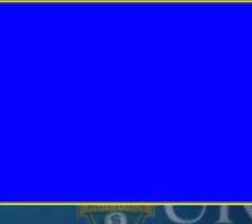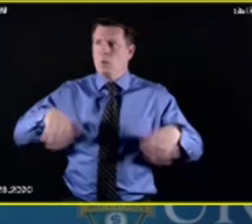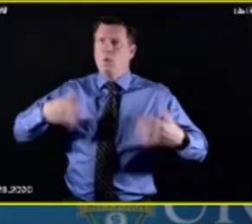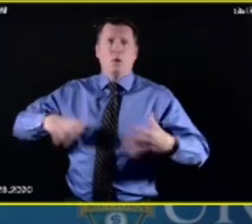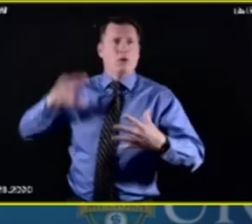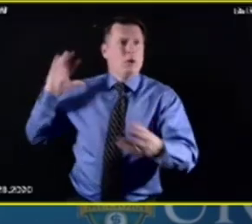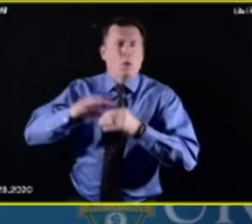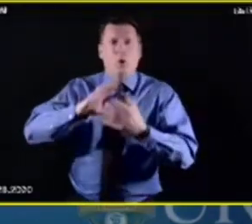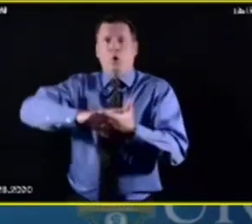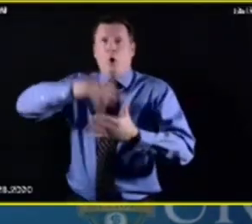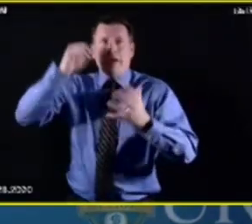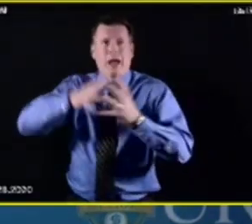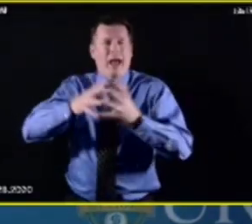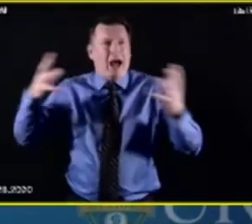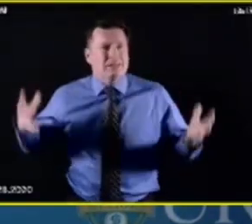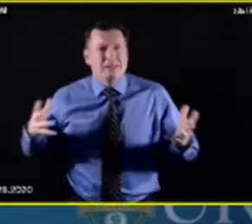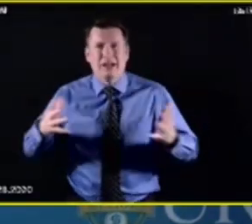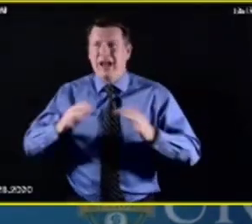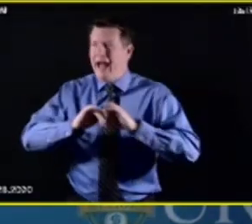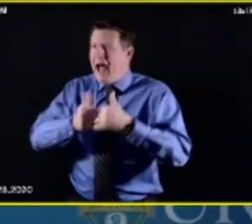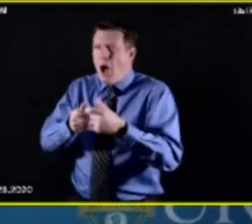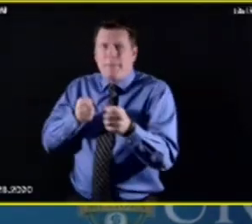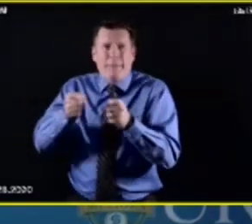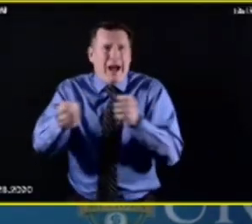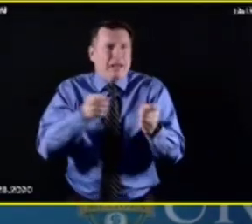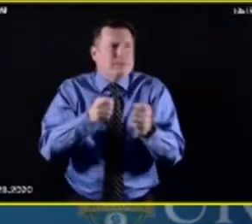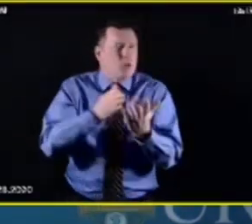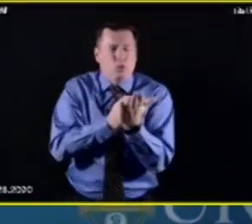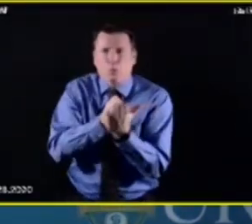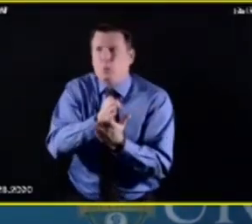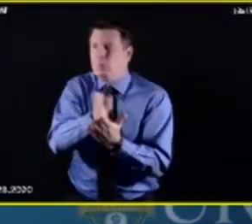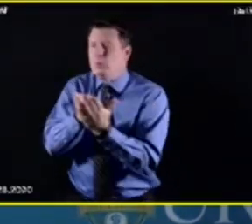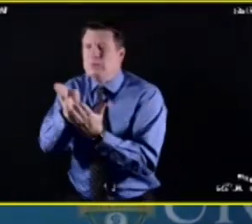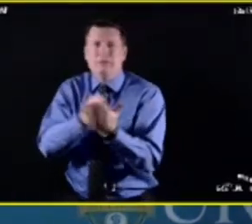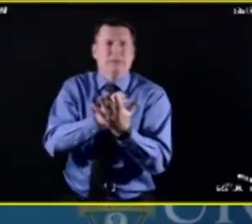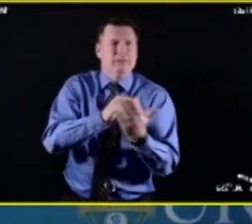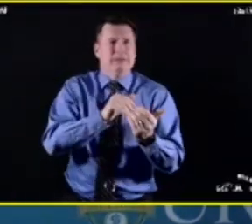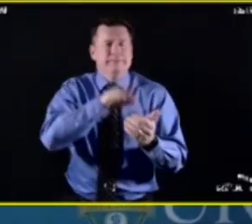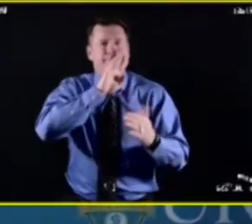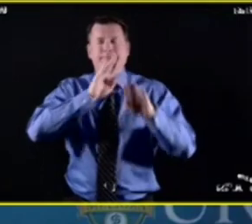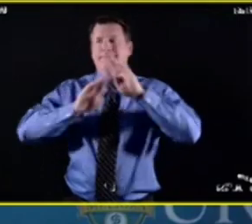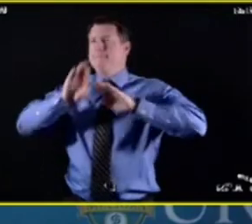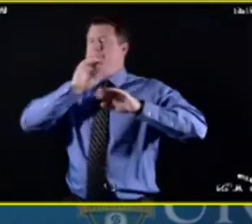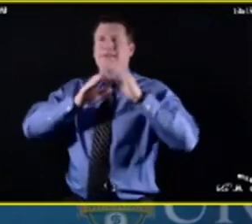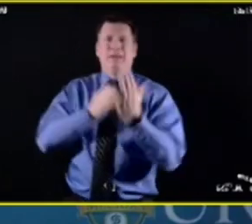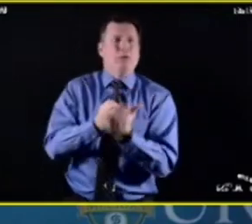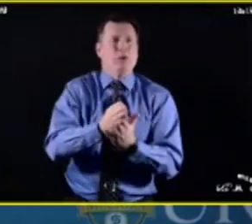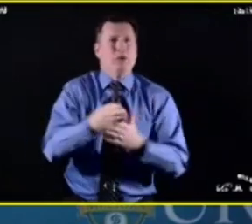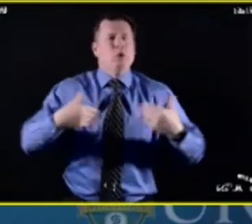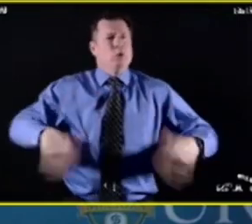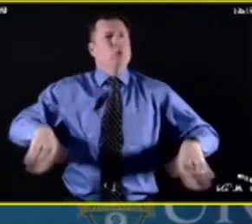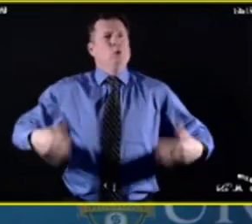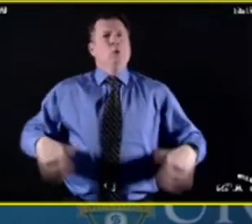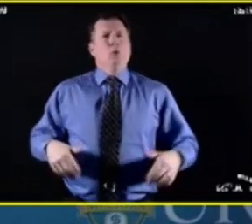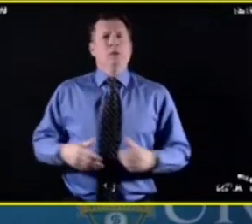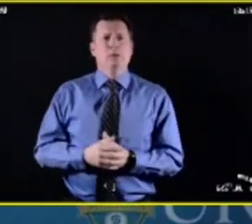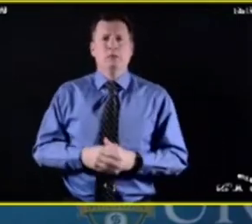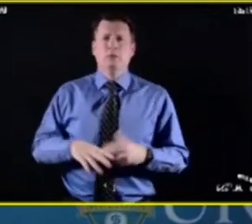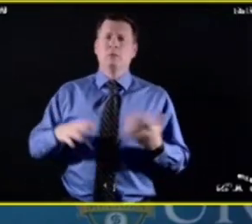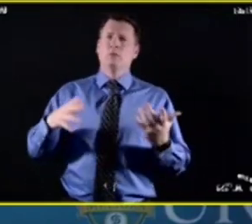can as we work our way through this pandemic. And it's absolutely clear that social distancing